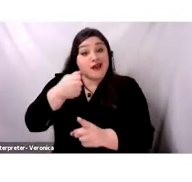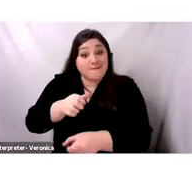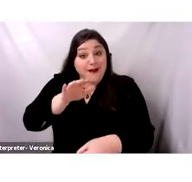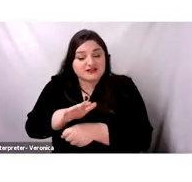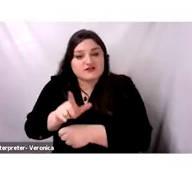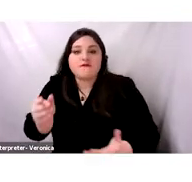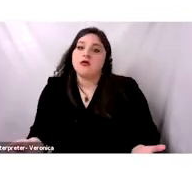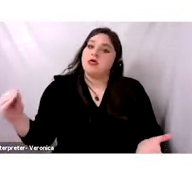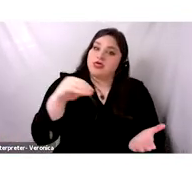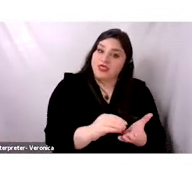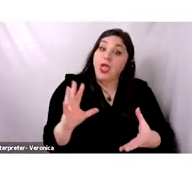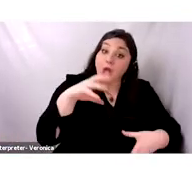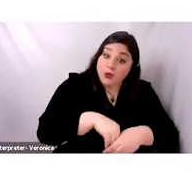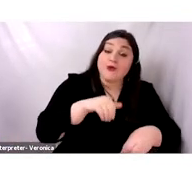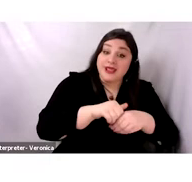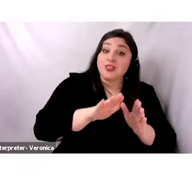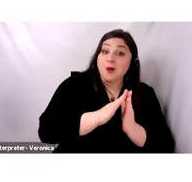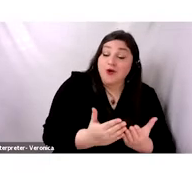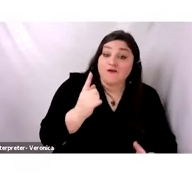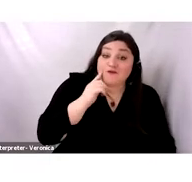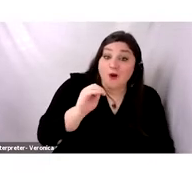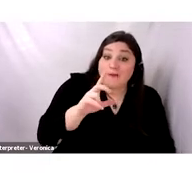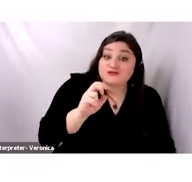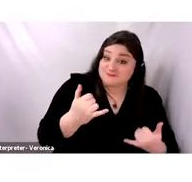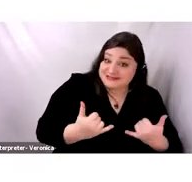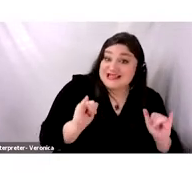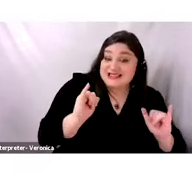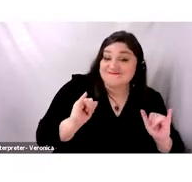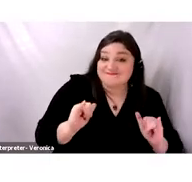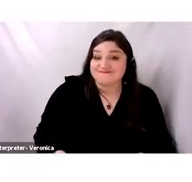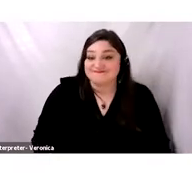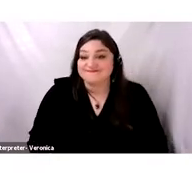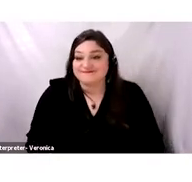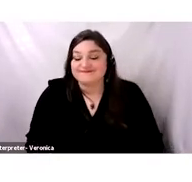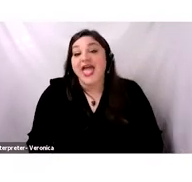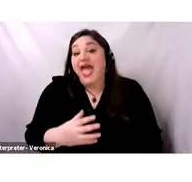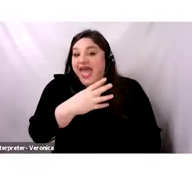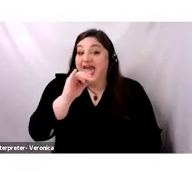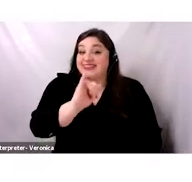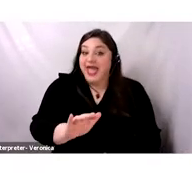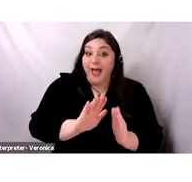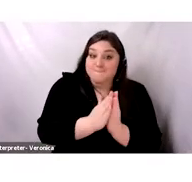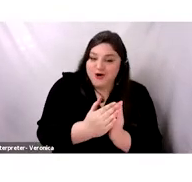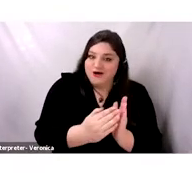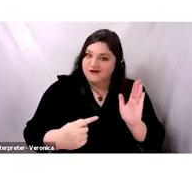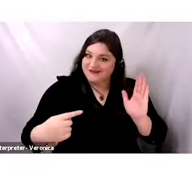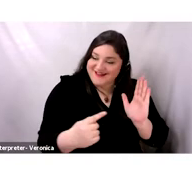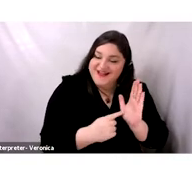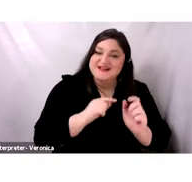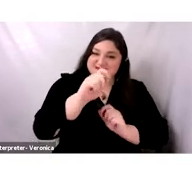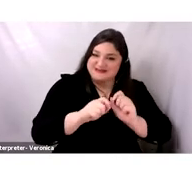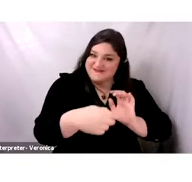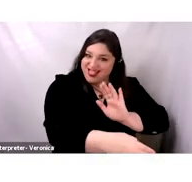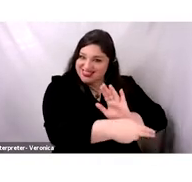Ibn al-Waraq was a Muslim. And it was specifically noted in the book that these were dishes